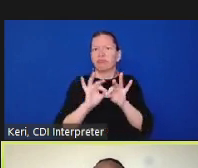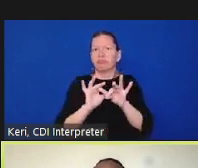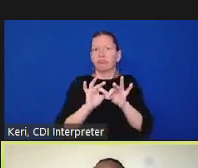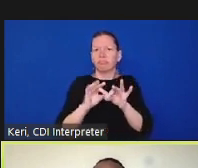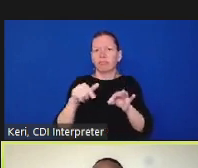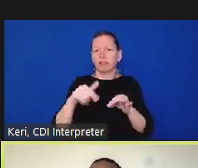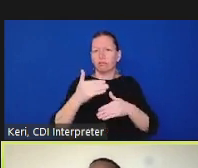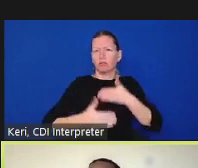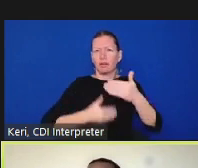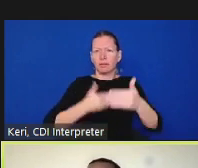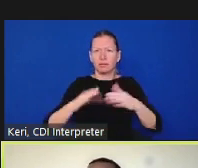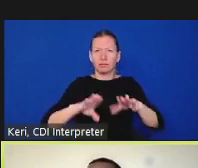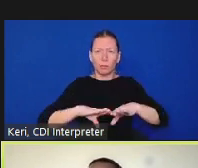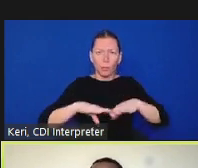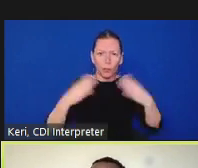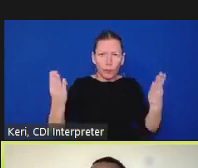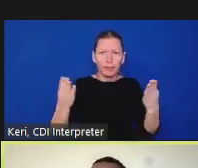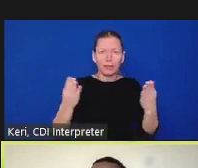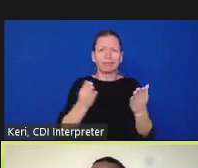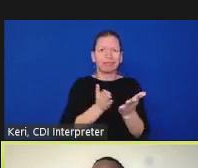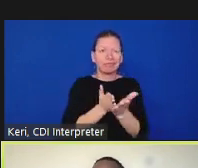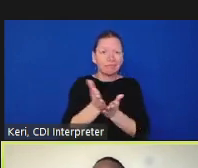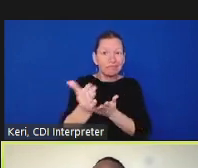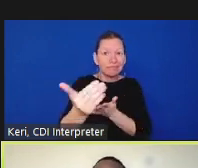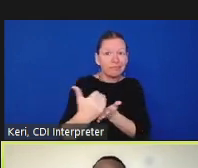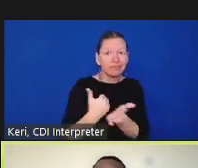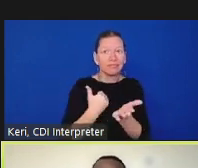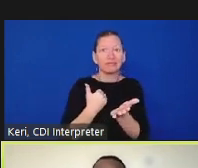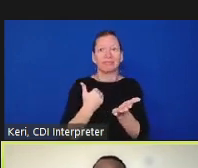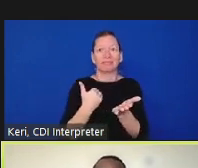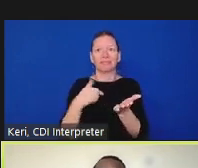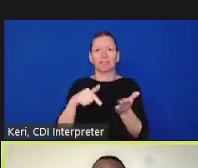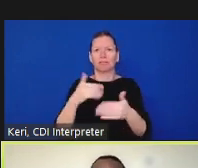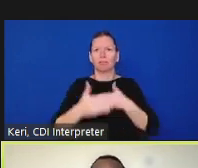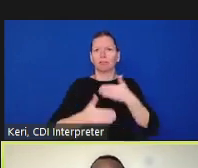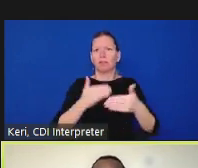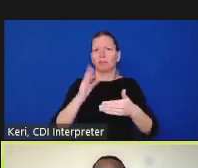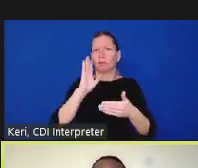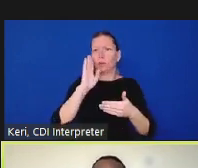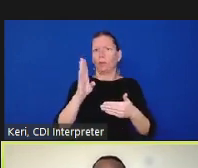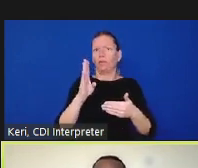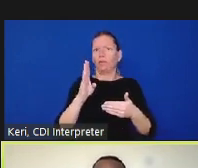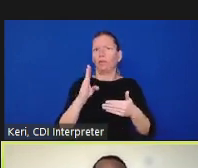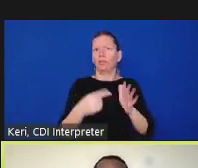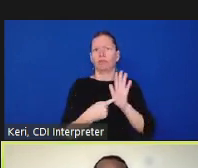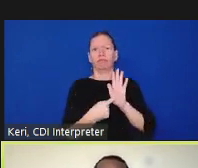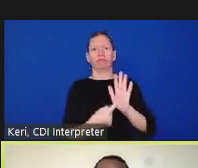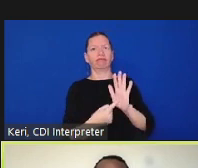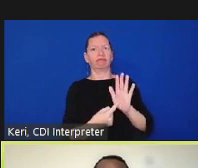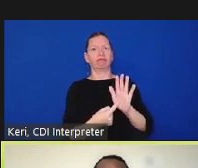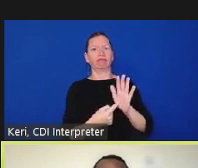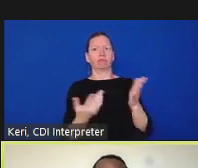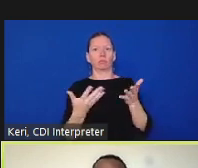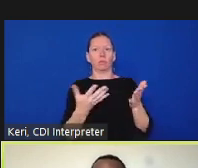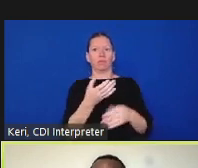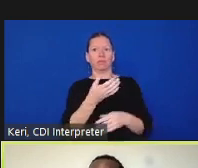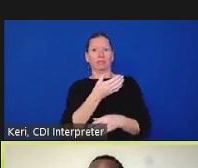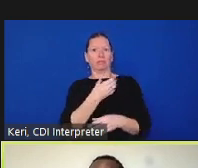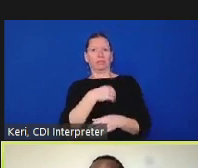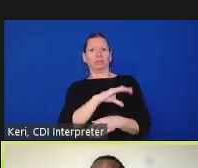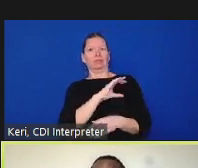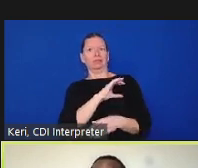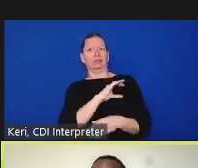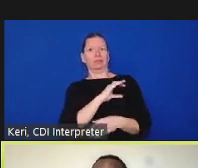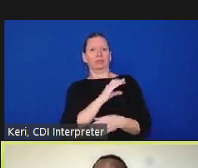the type of civilian oversight that will be effective for marin county and works for the communities of marin county and